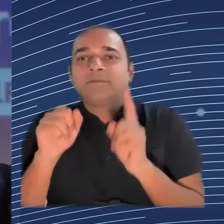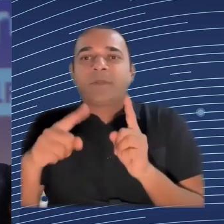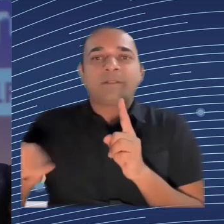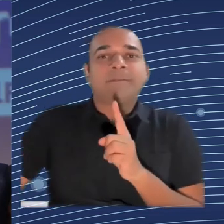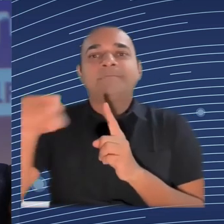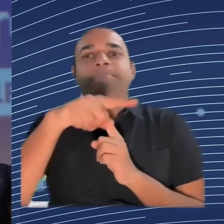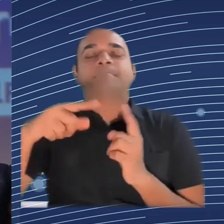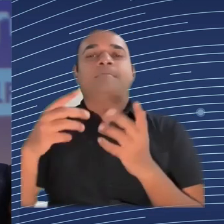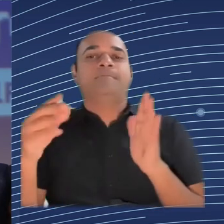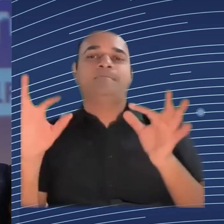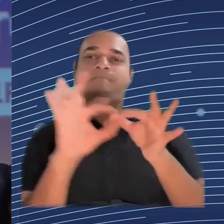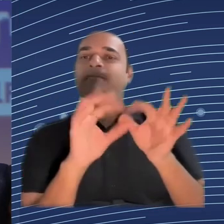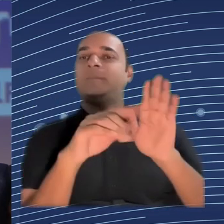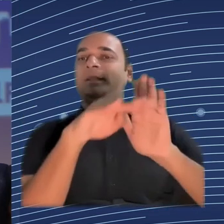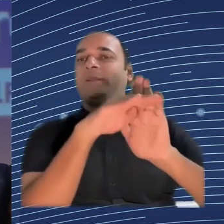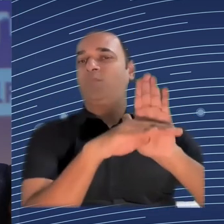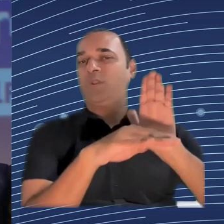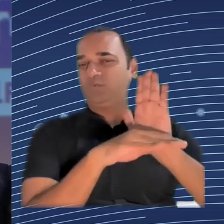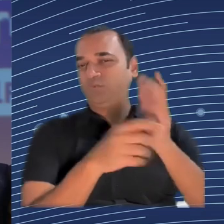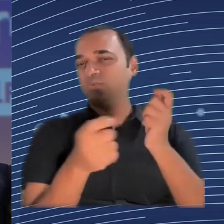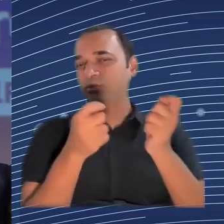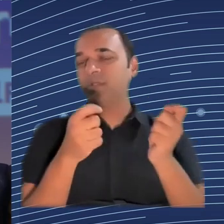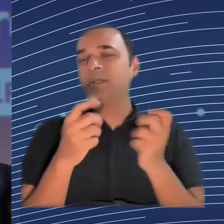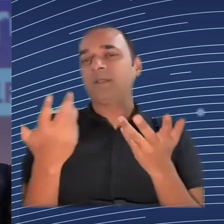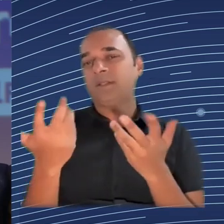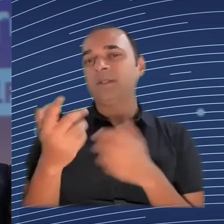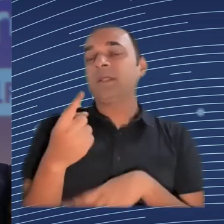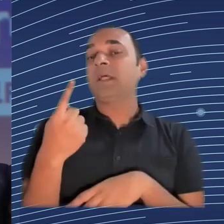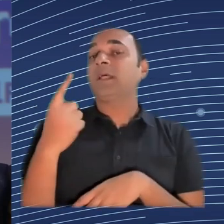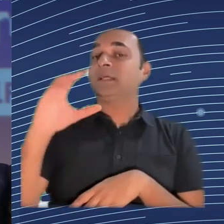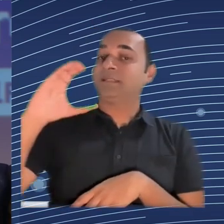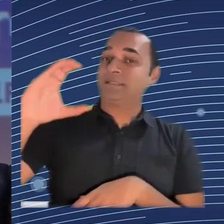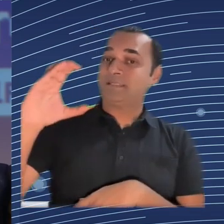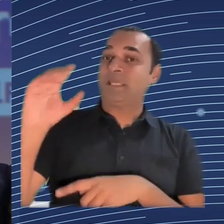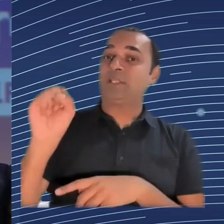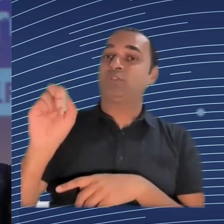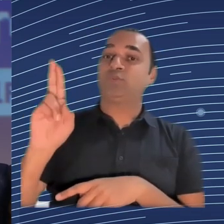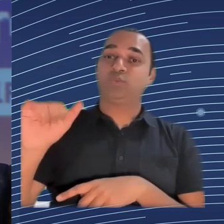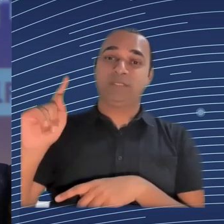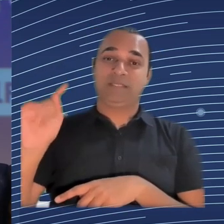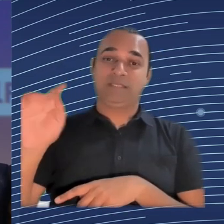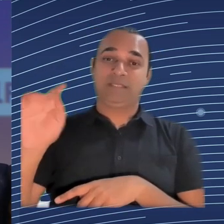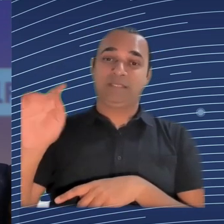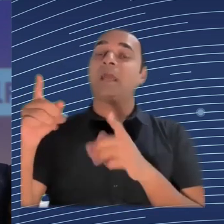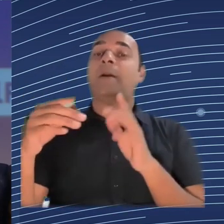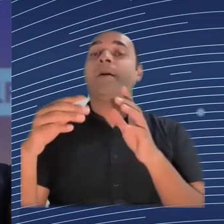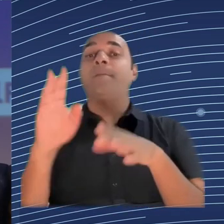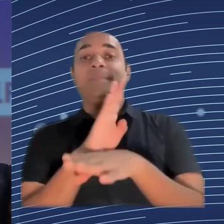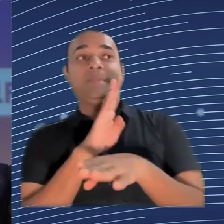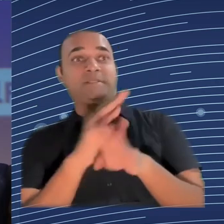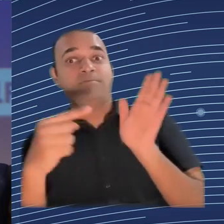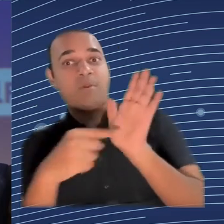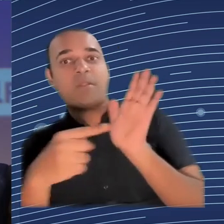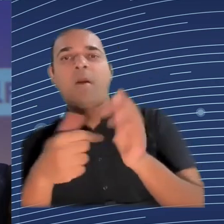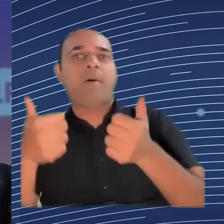So I propose thinking from the financial perspective as well. Right. And I'm already hearing some investors doing that when we